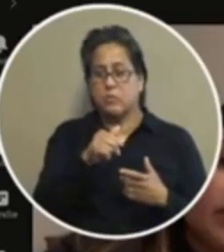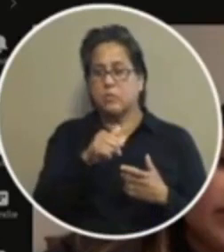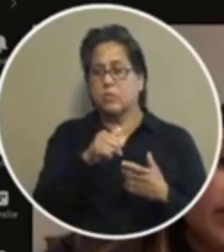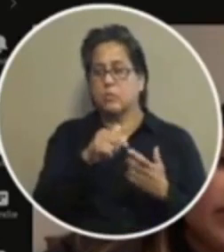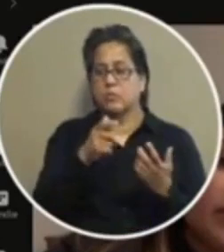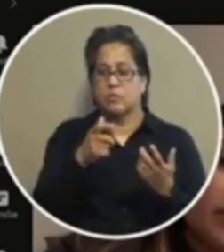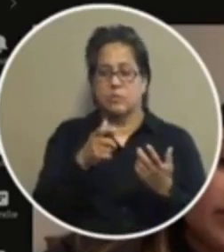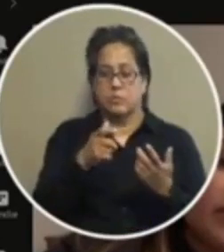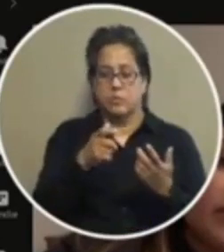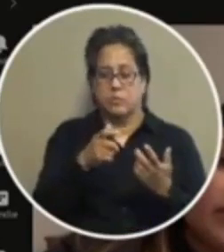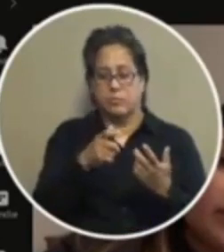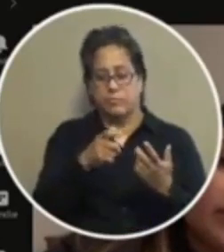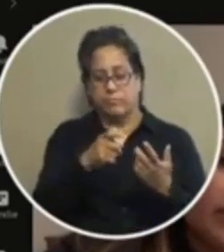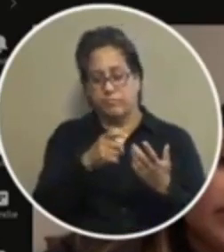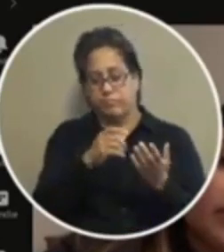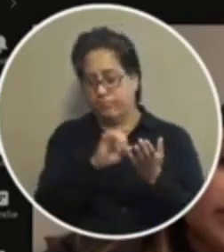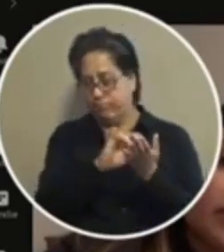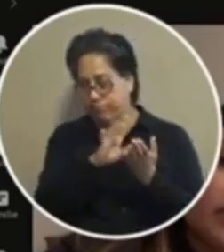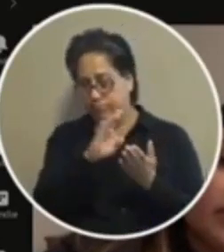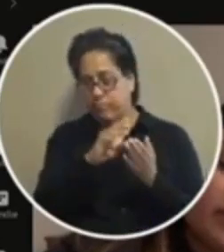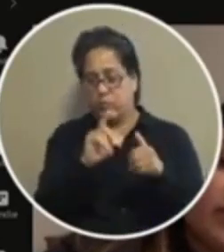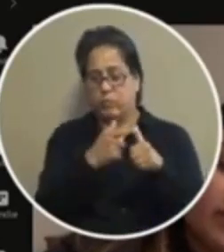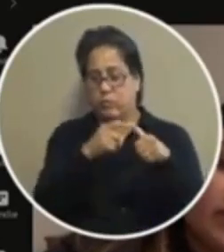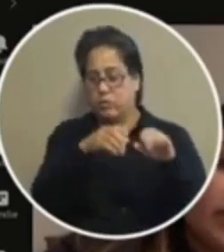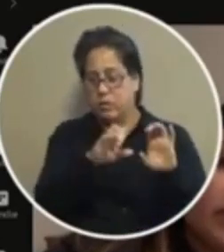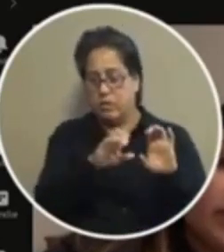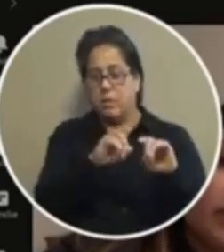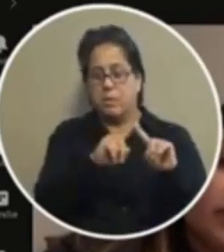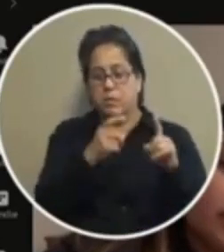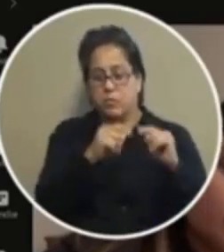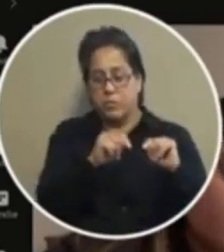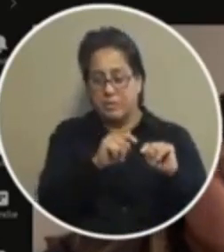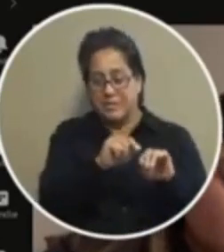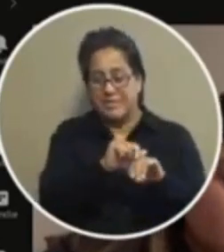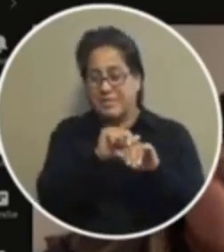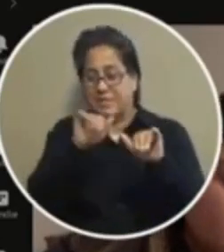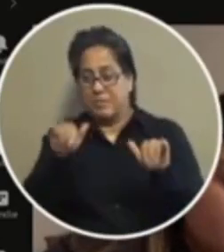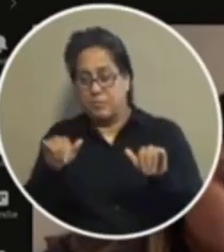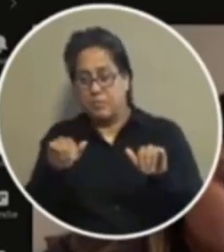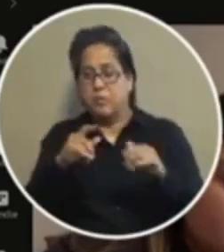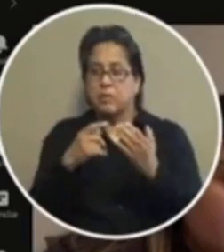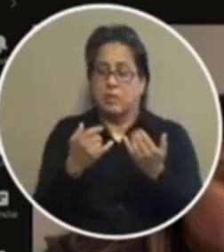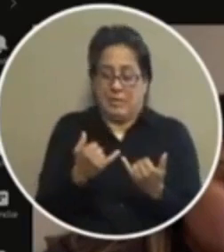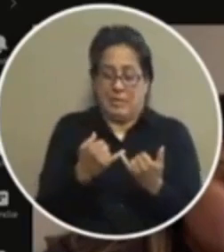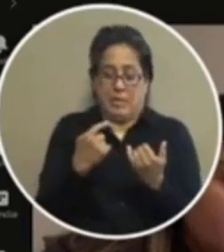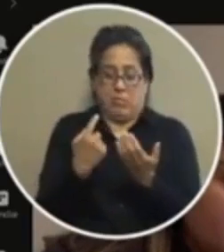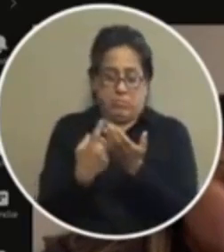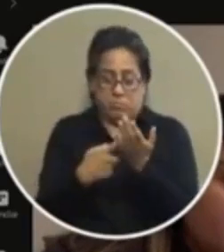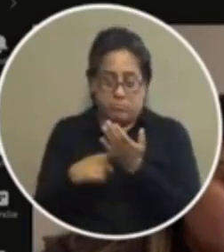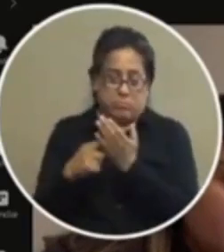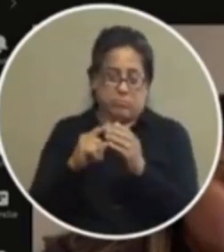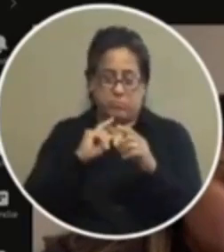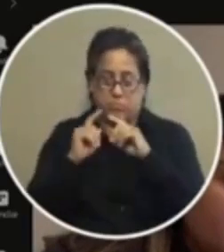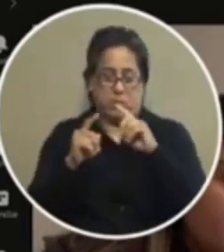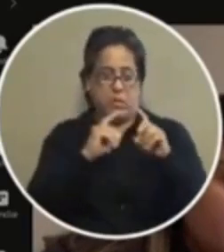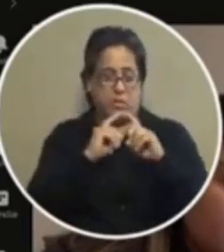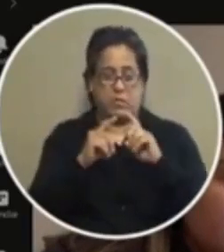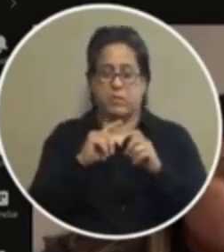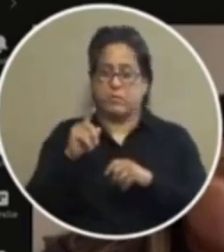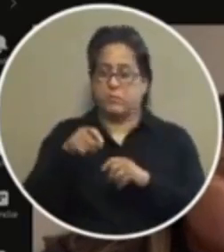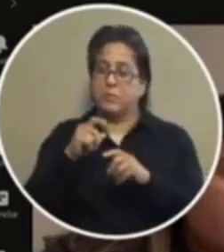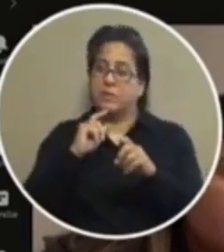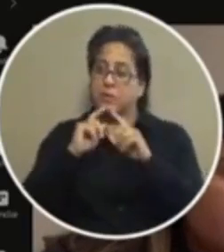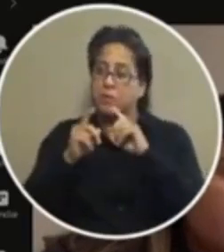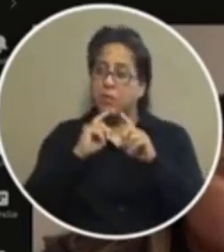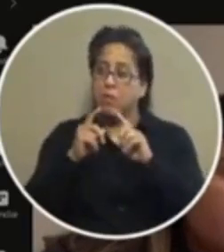site the the first chance program but we do it in concert with it i mean this this whole dialogue was supposed to be exactly that a dialogue i mean